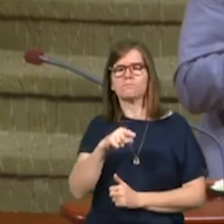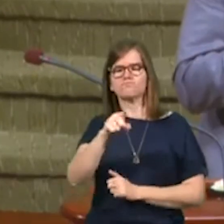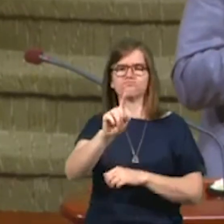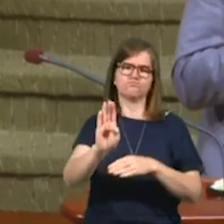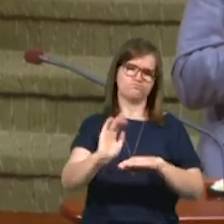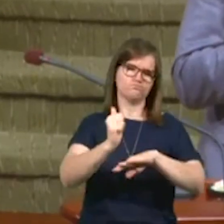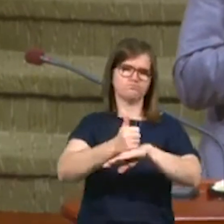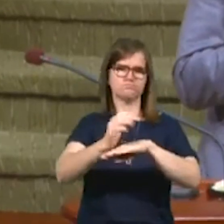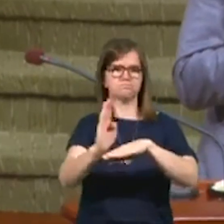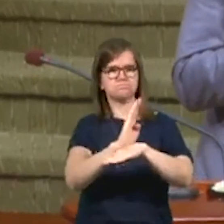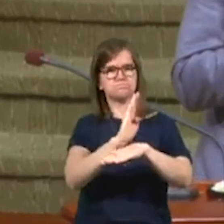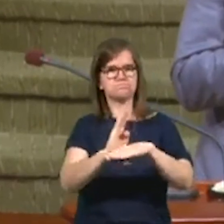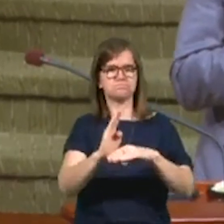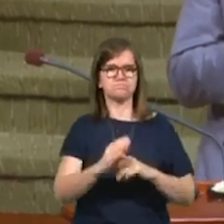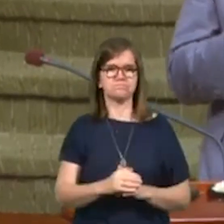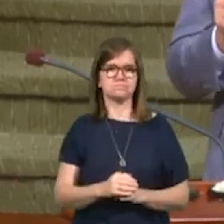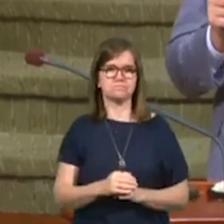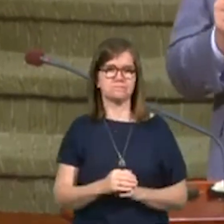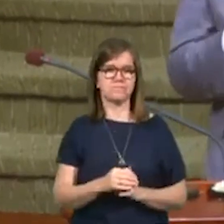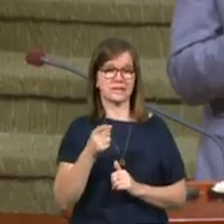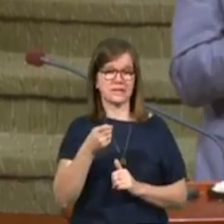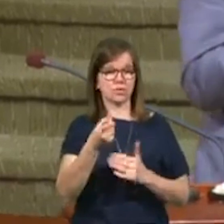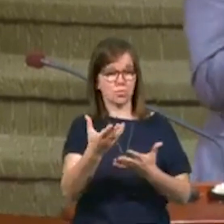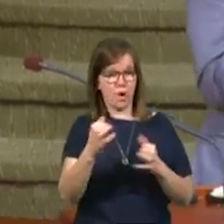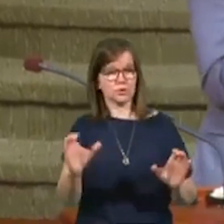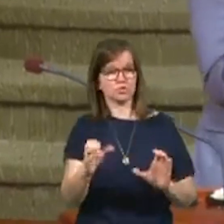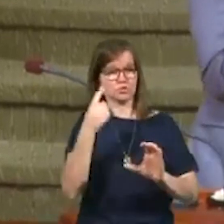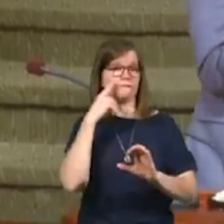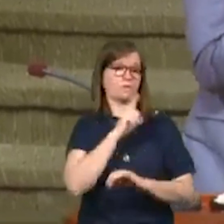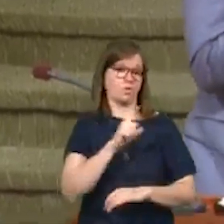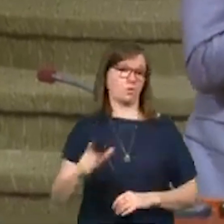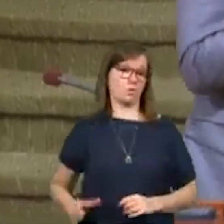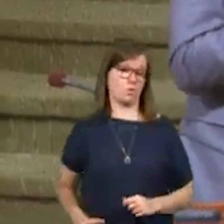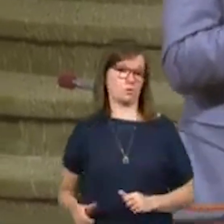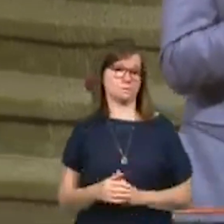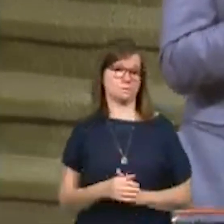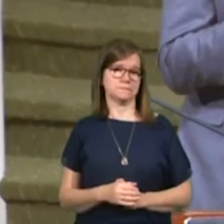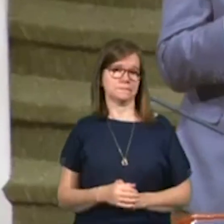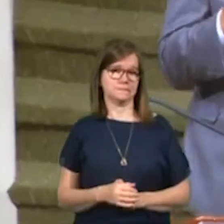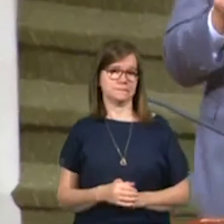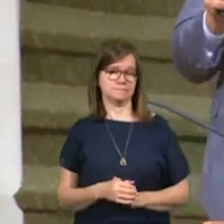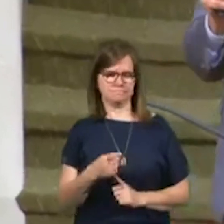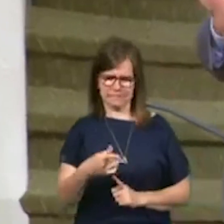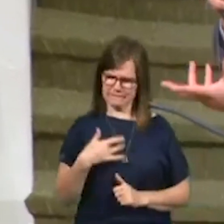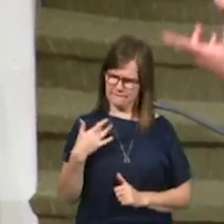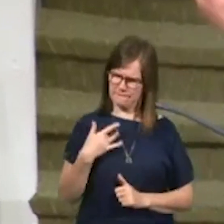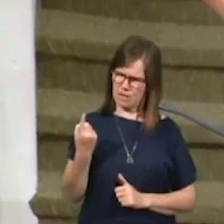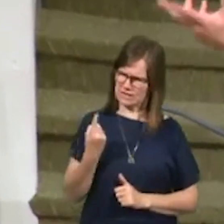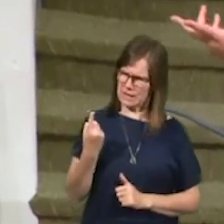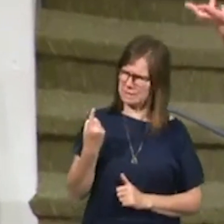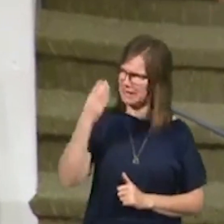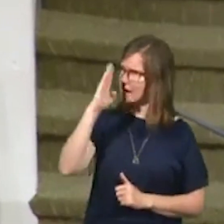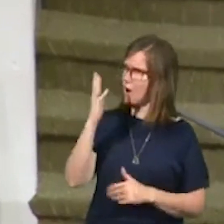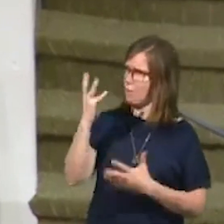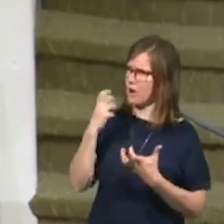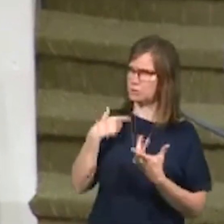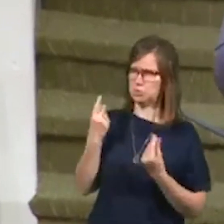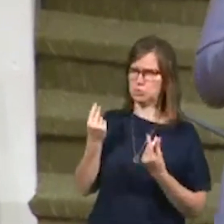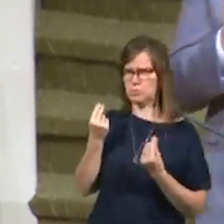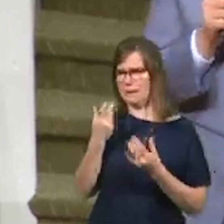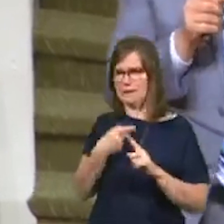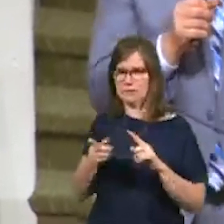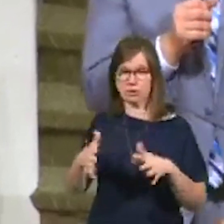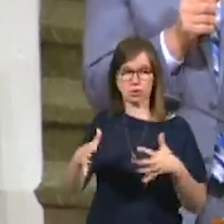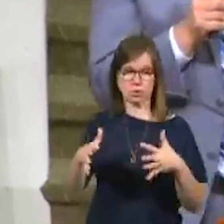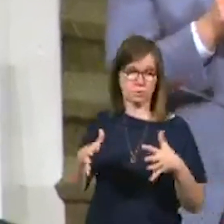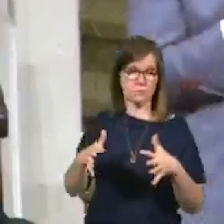business and man, he wanted to do something for the Lord. He just felt like there was something more that God wanted, but he was nervous.